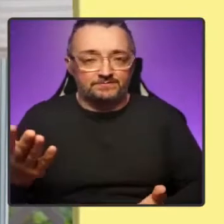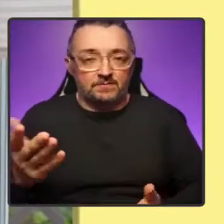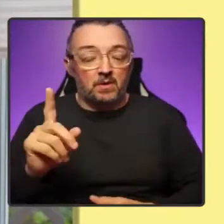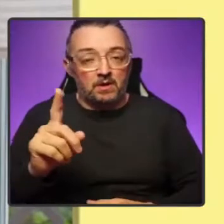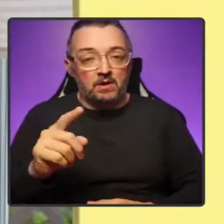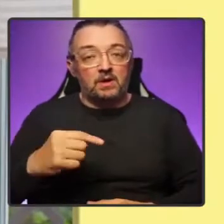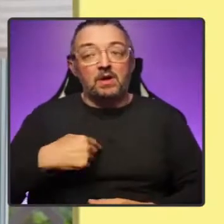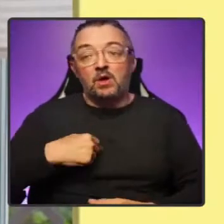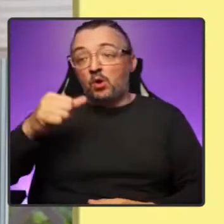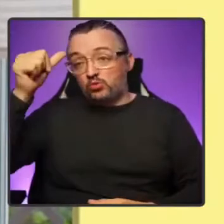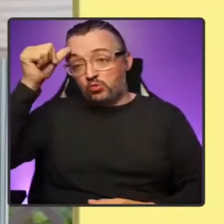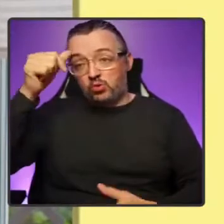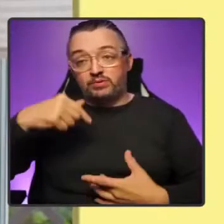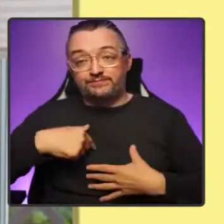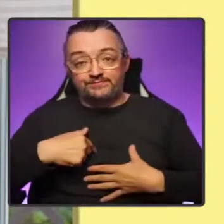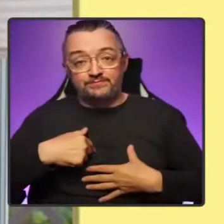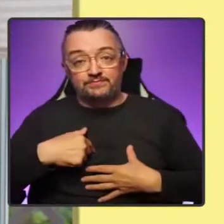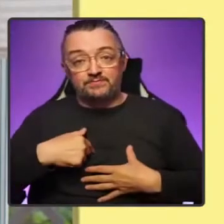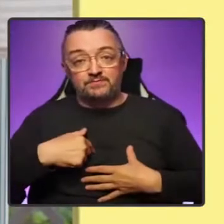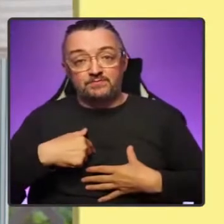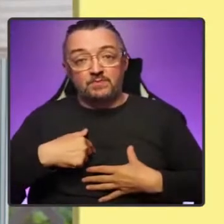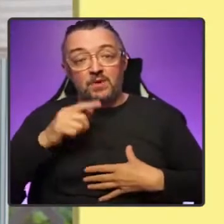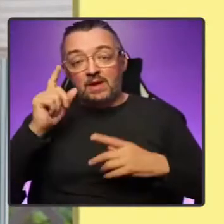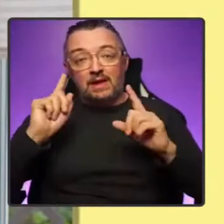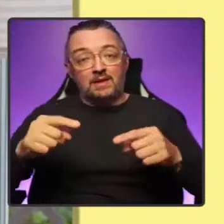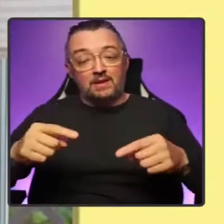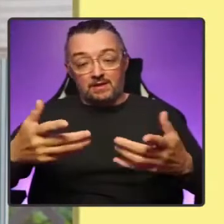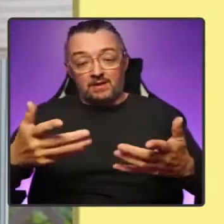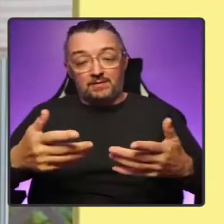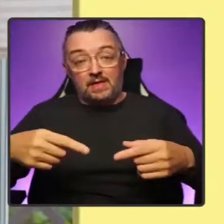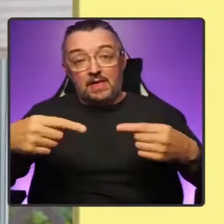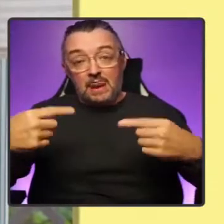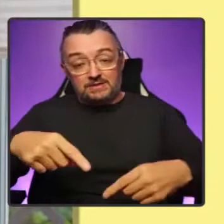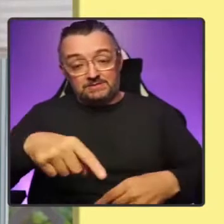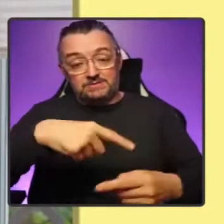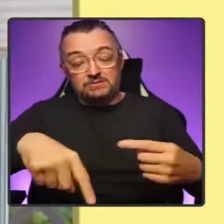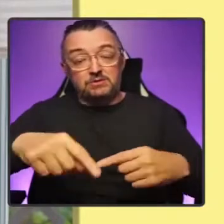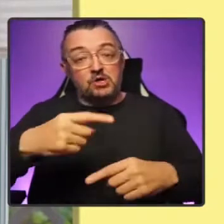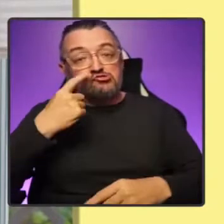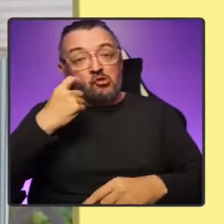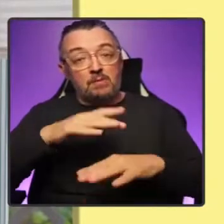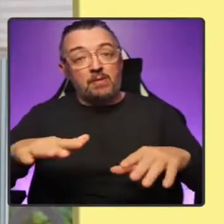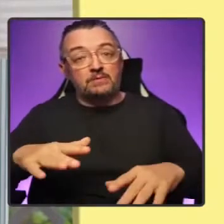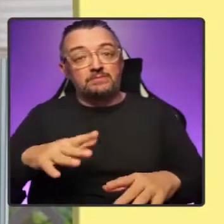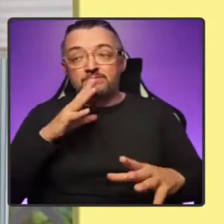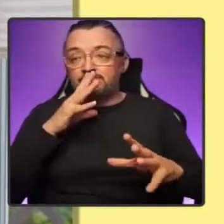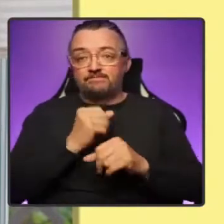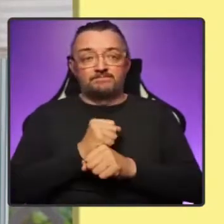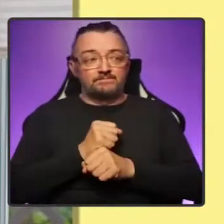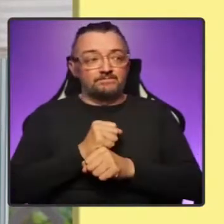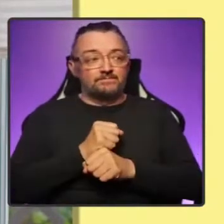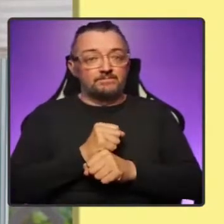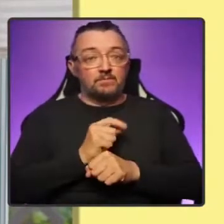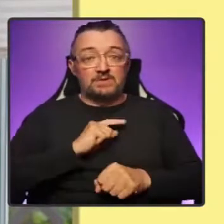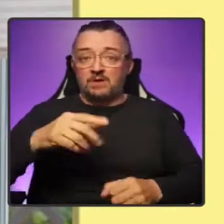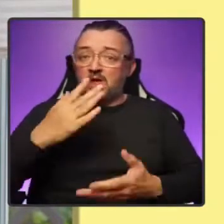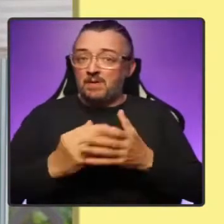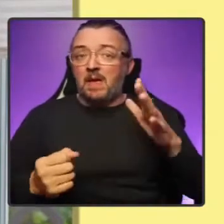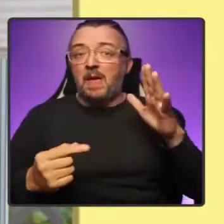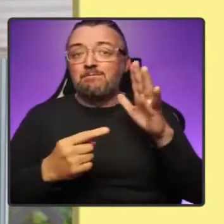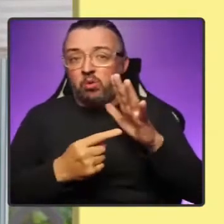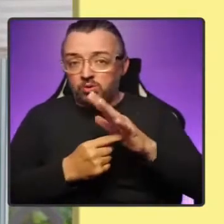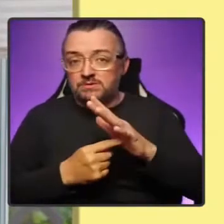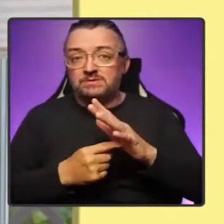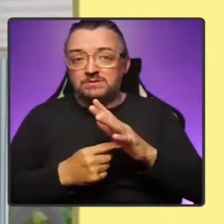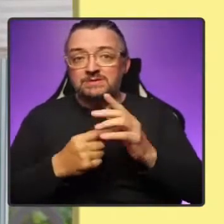we cannot allow the world's children and young people to be silenced in Glasgow on an issue so vital to their future. So I